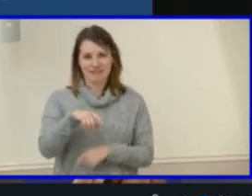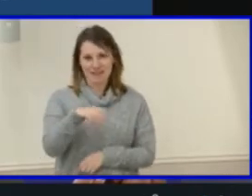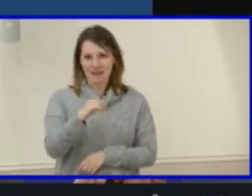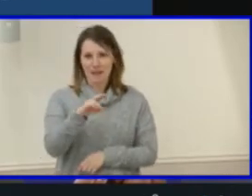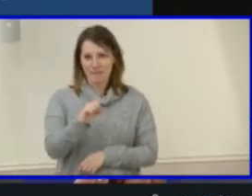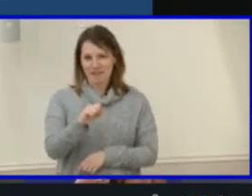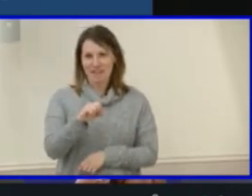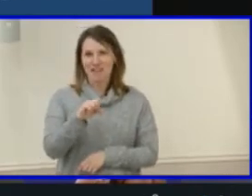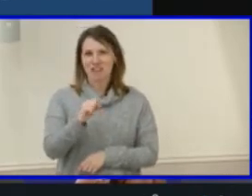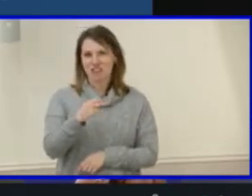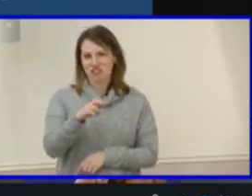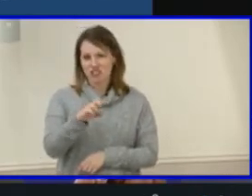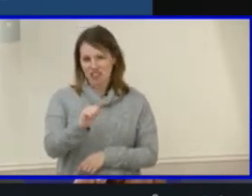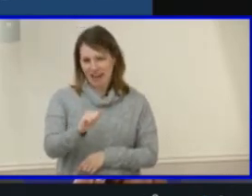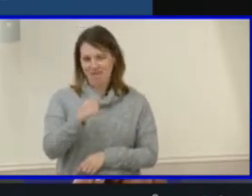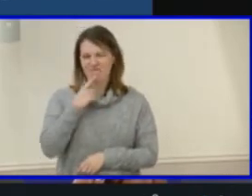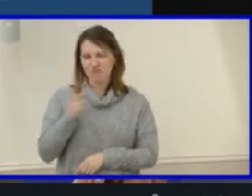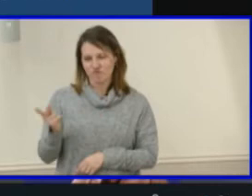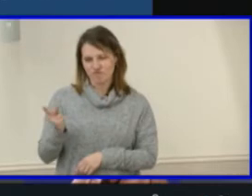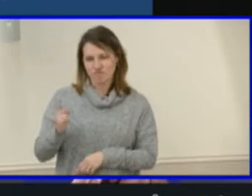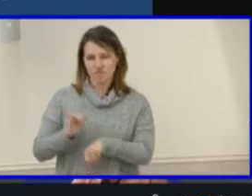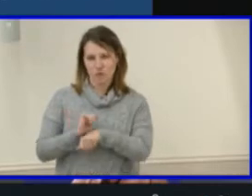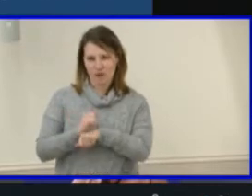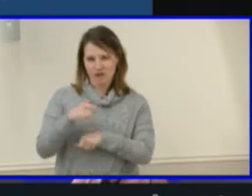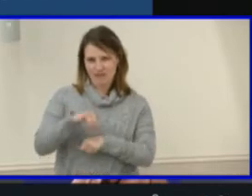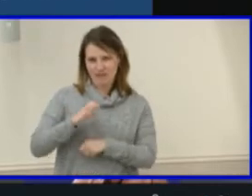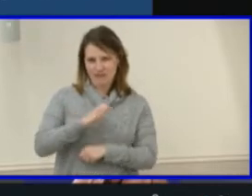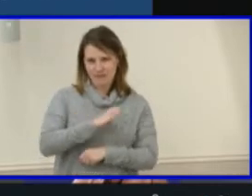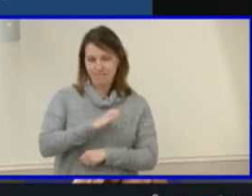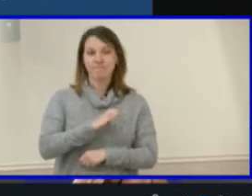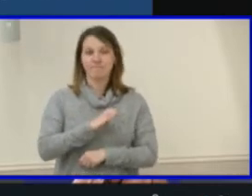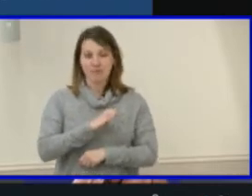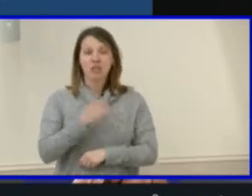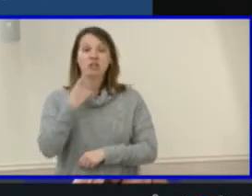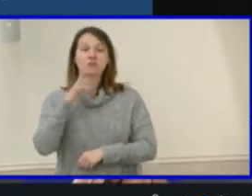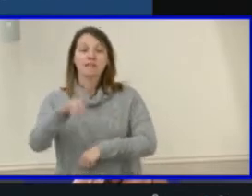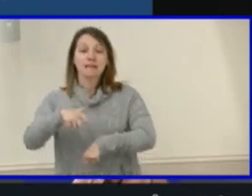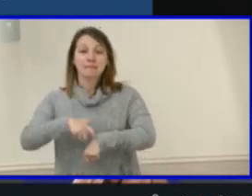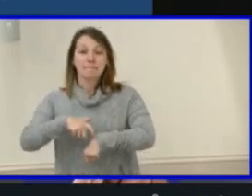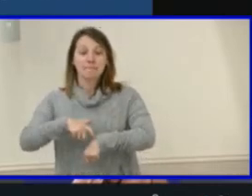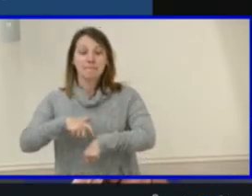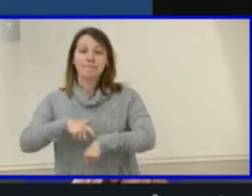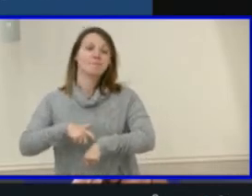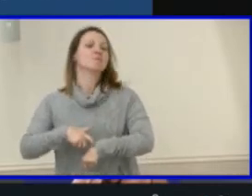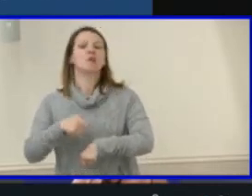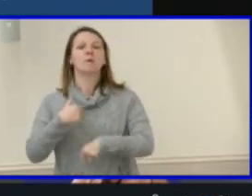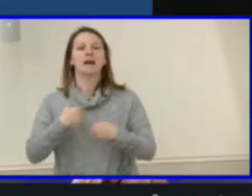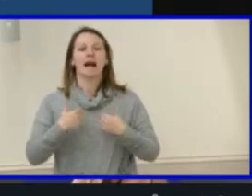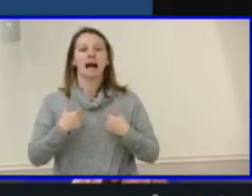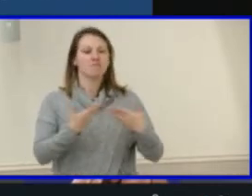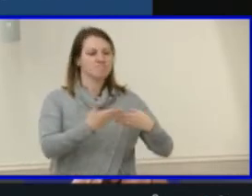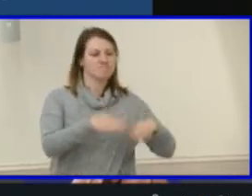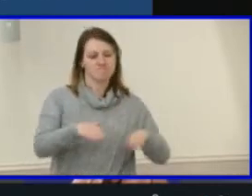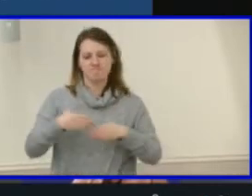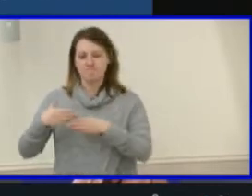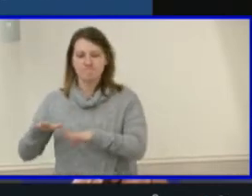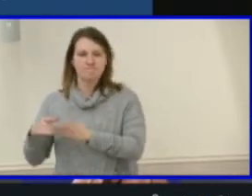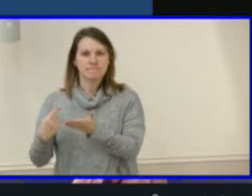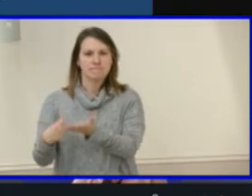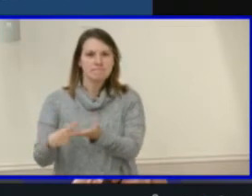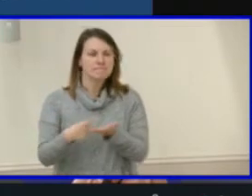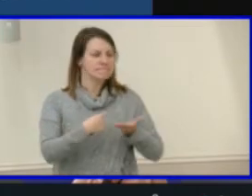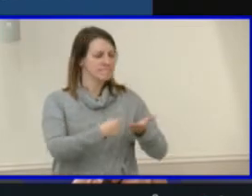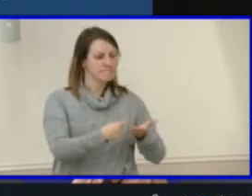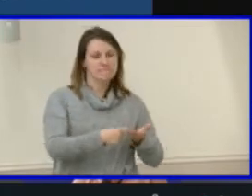During the October meeting, the division leadership team members facilitated breakout discussions to report